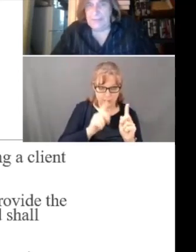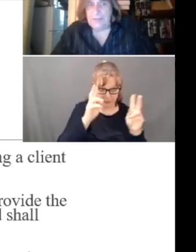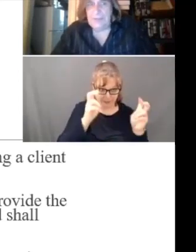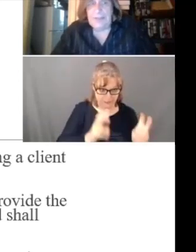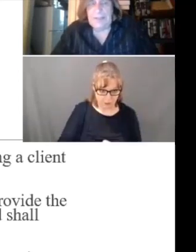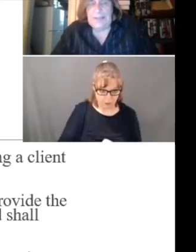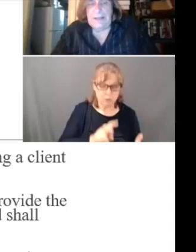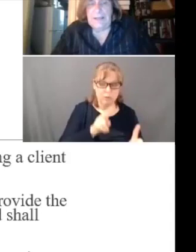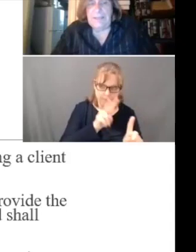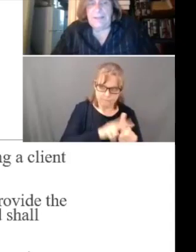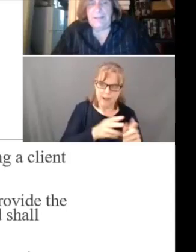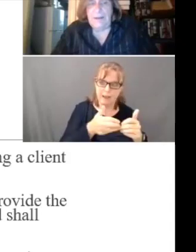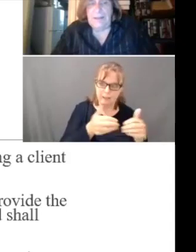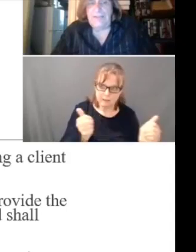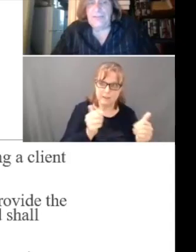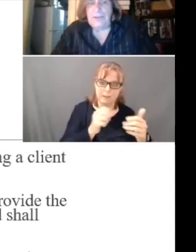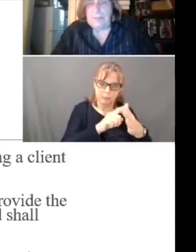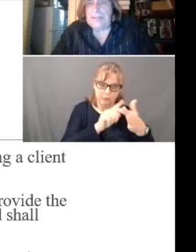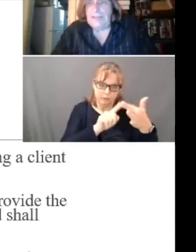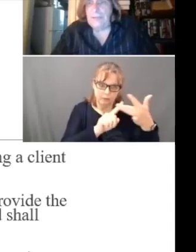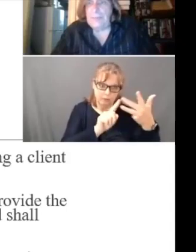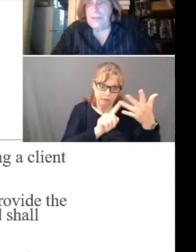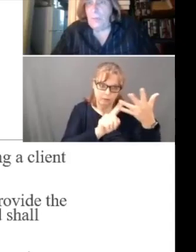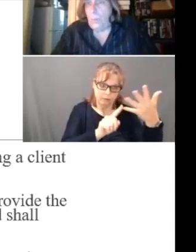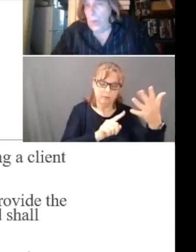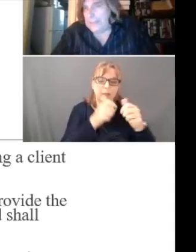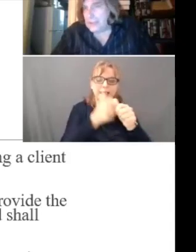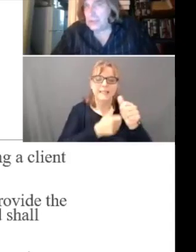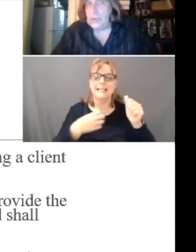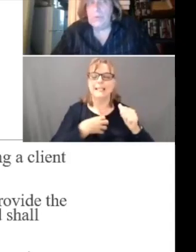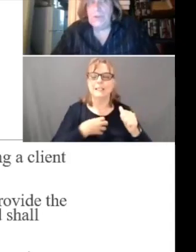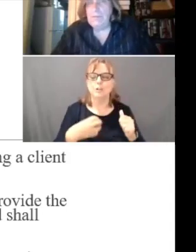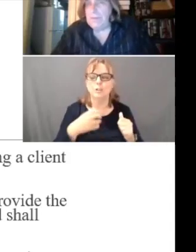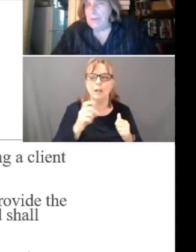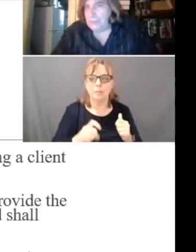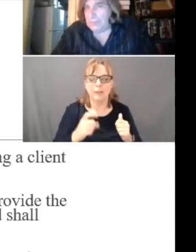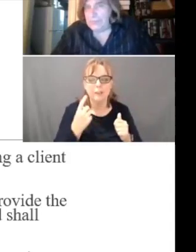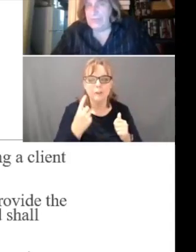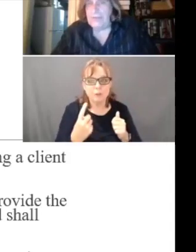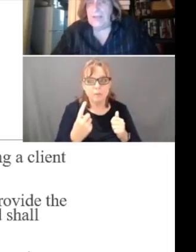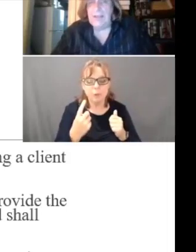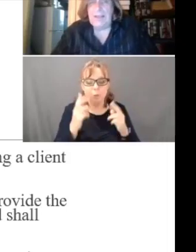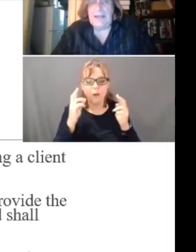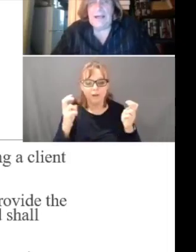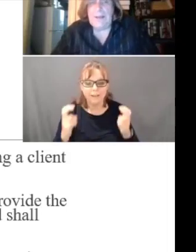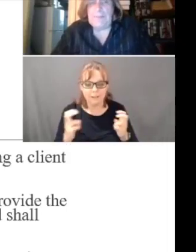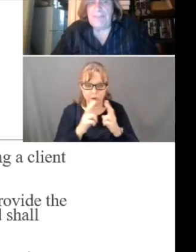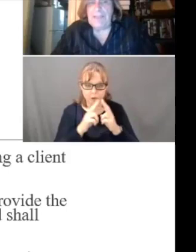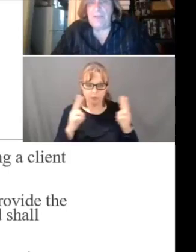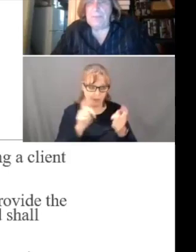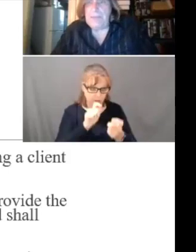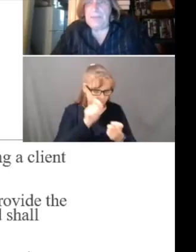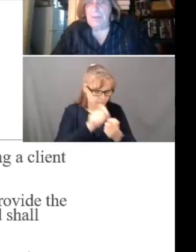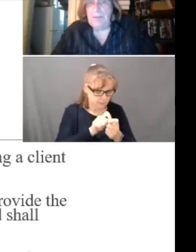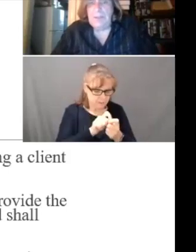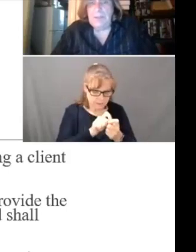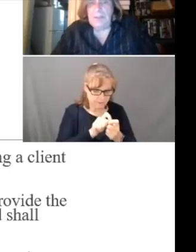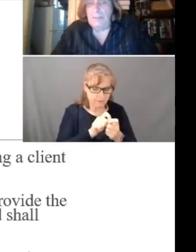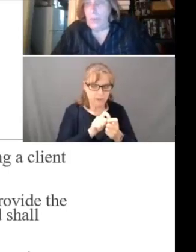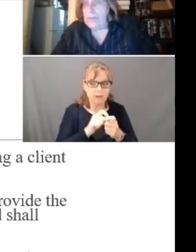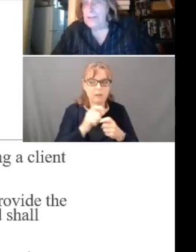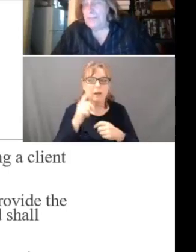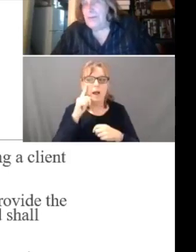complaints. I think each complaint should be one issue very specific. I think when people,